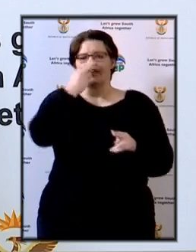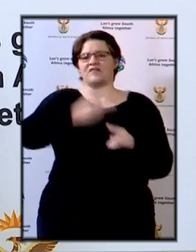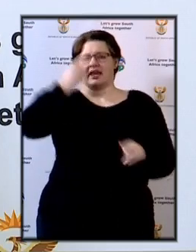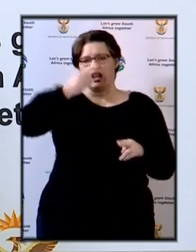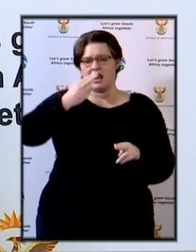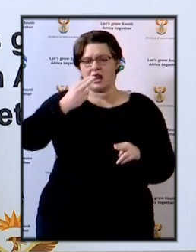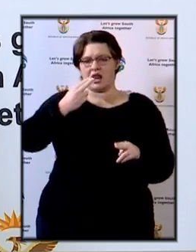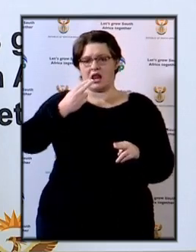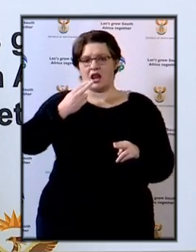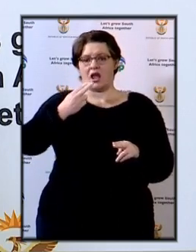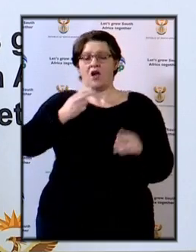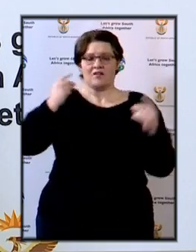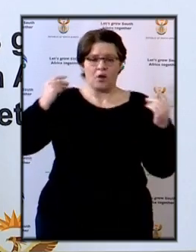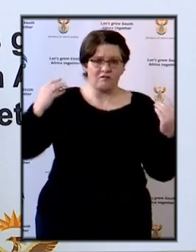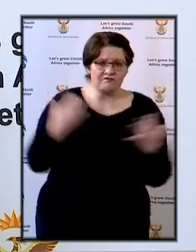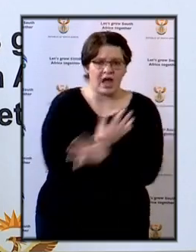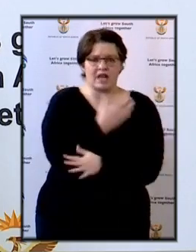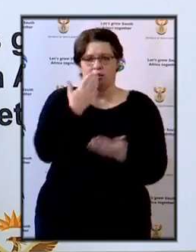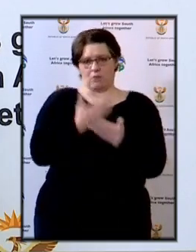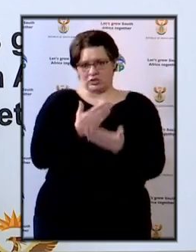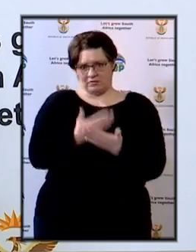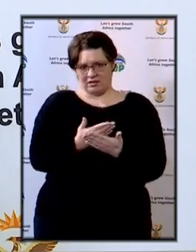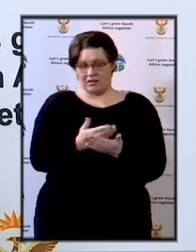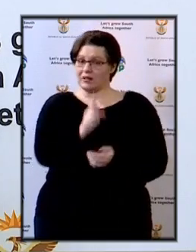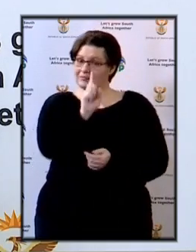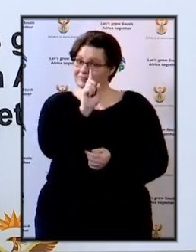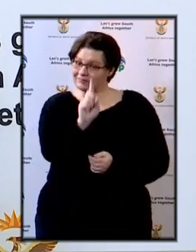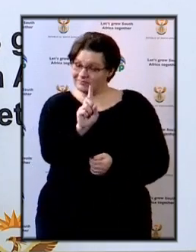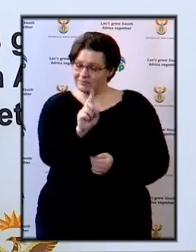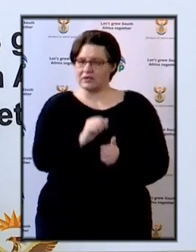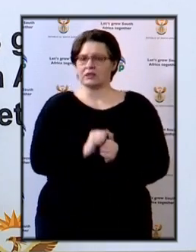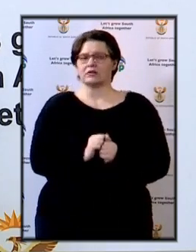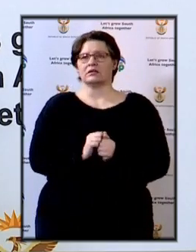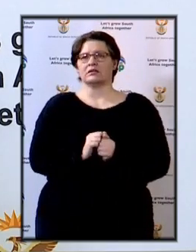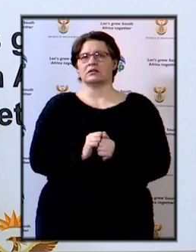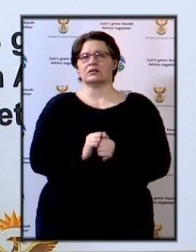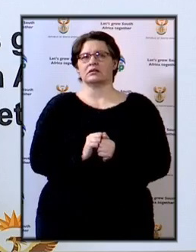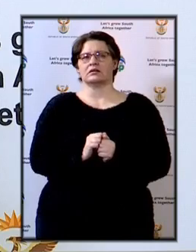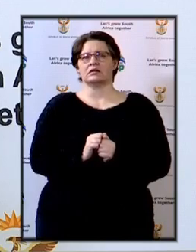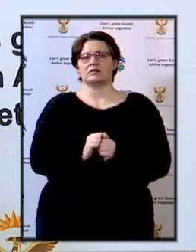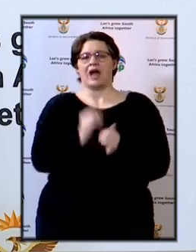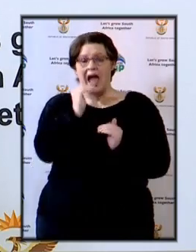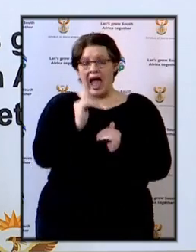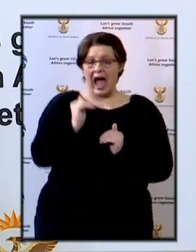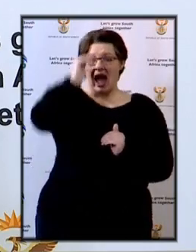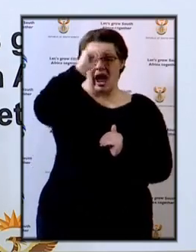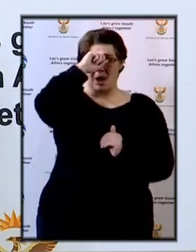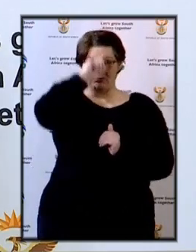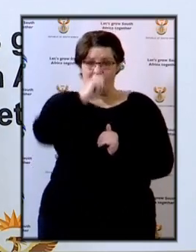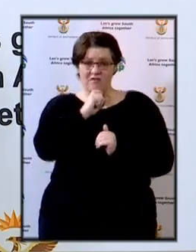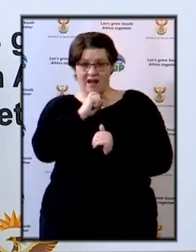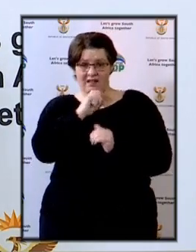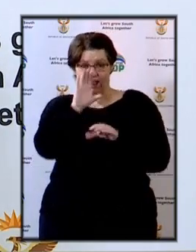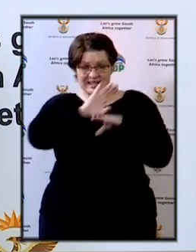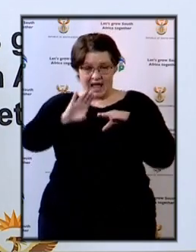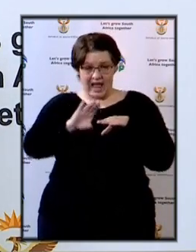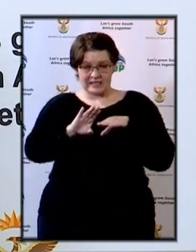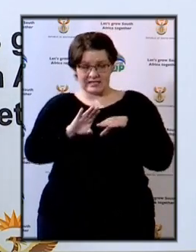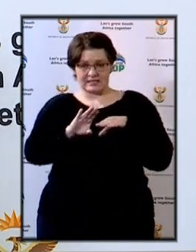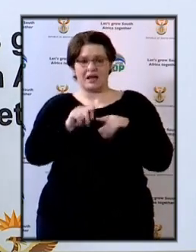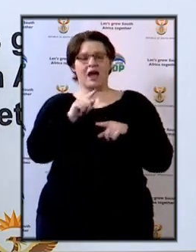finalized as speedily as possible. But what we have found in a number of high-profile cases